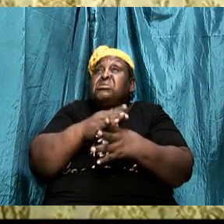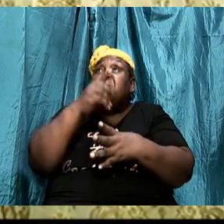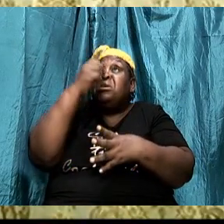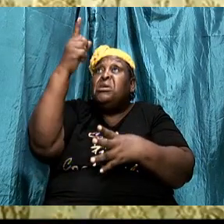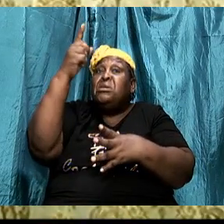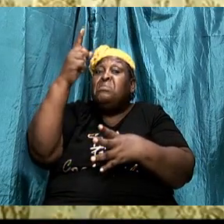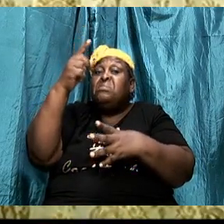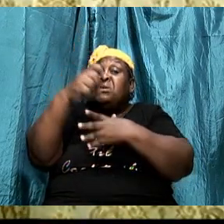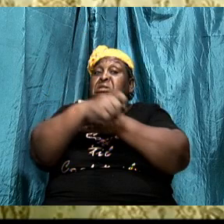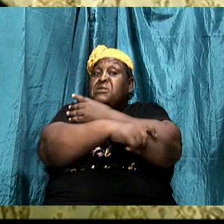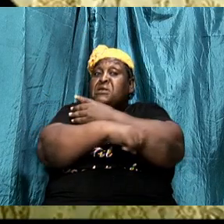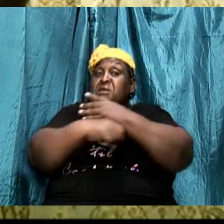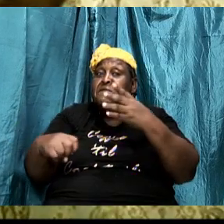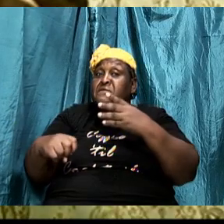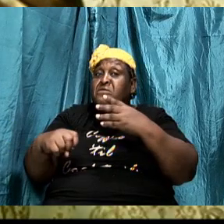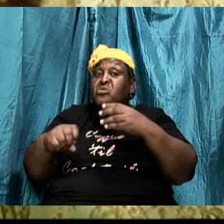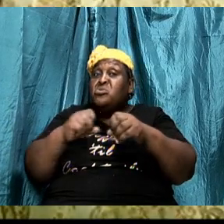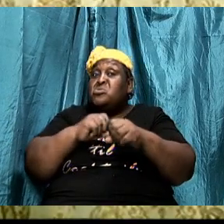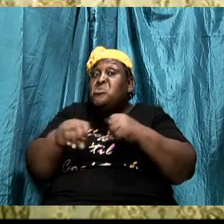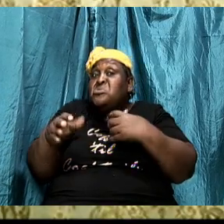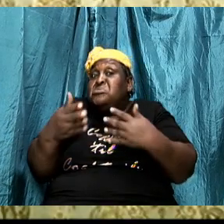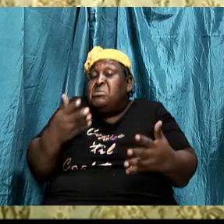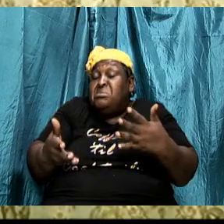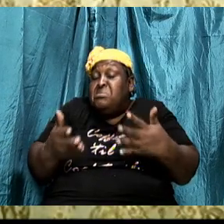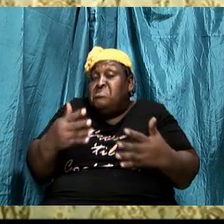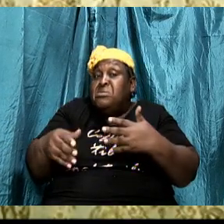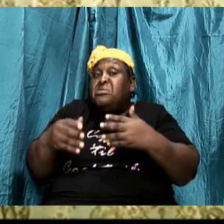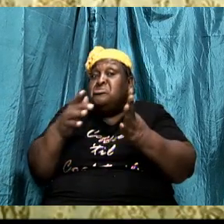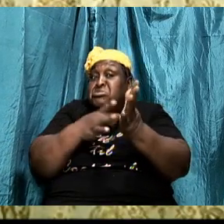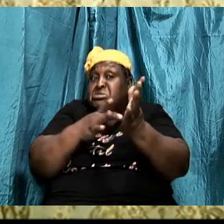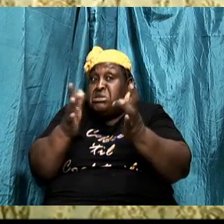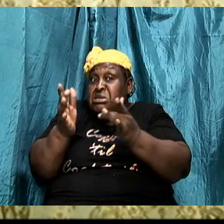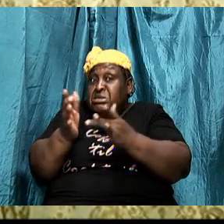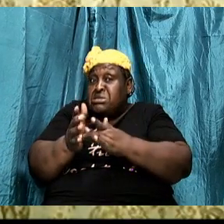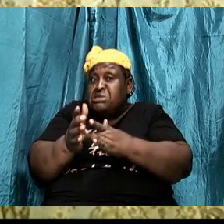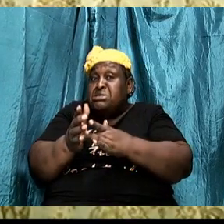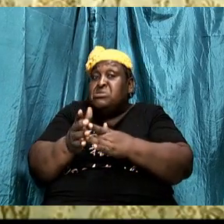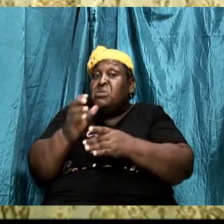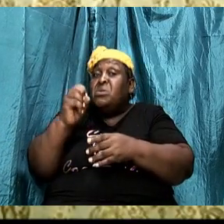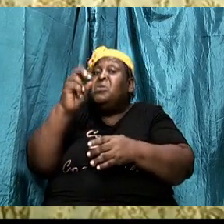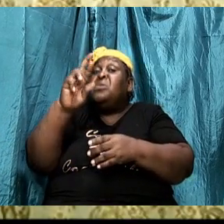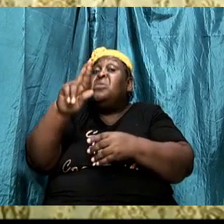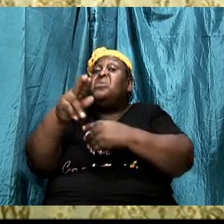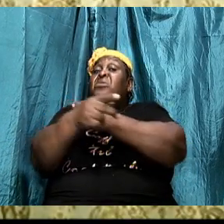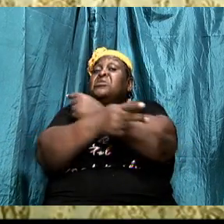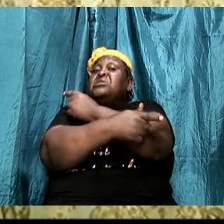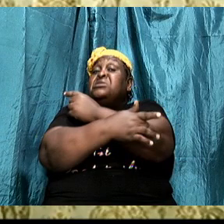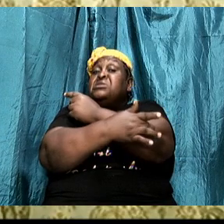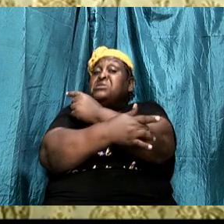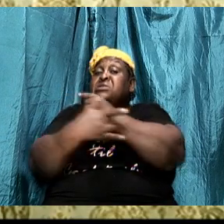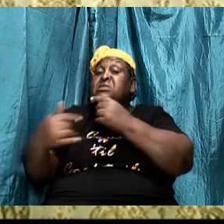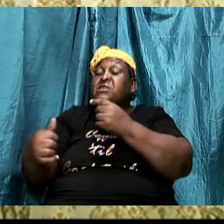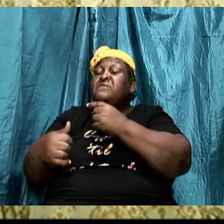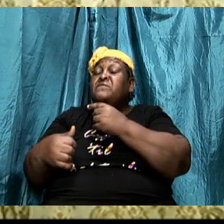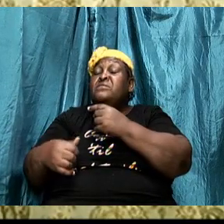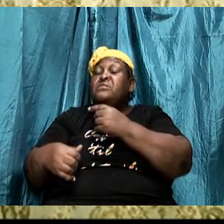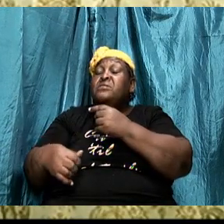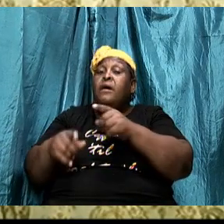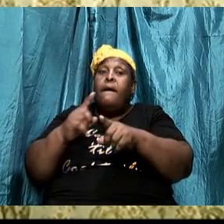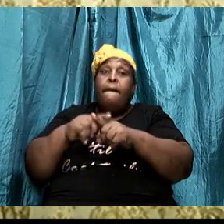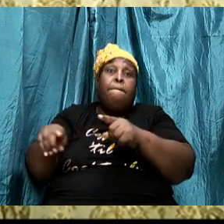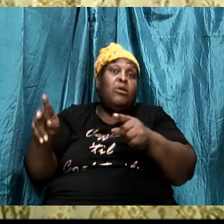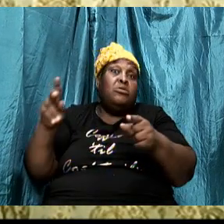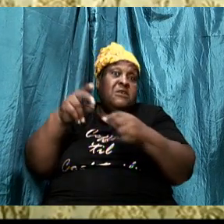either Jesus or the thief. And the thief comes only but to steal, kill, and indeed destroy.